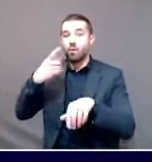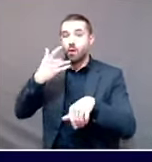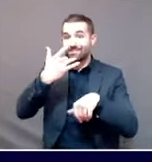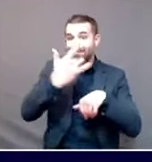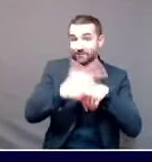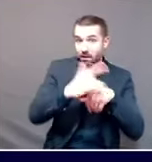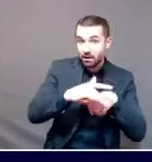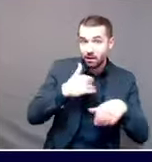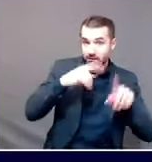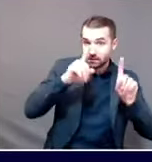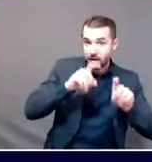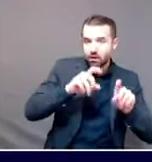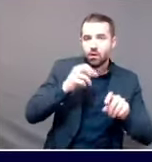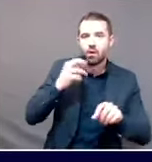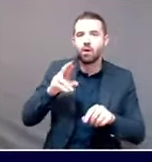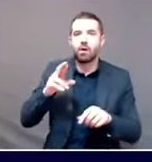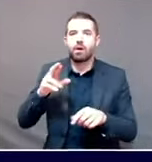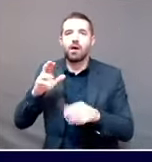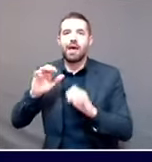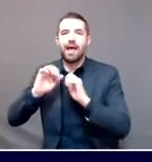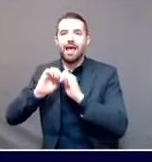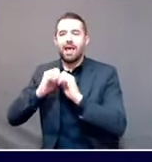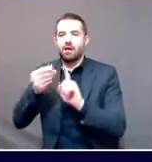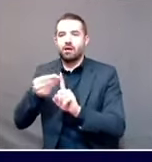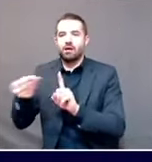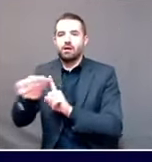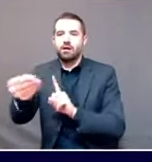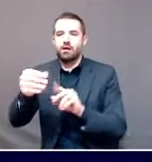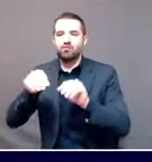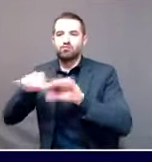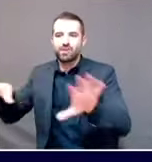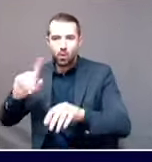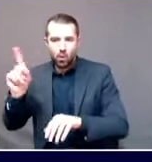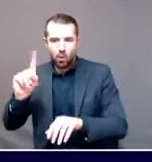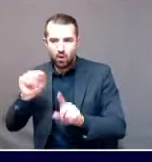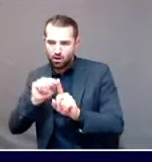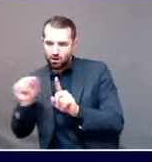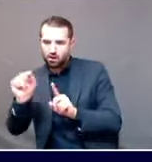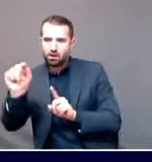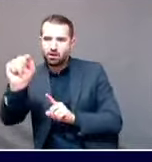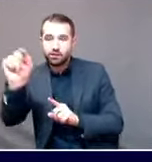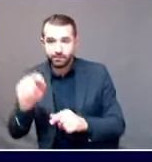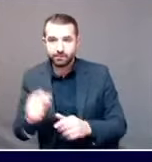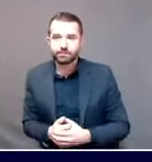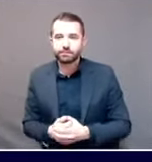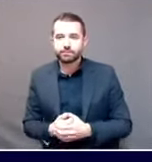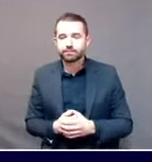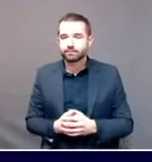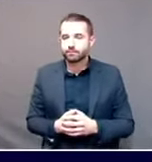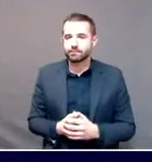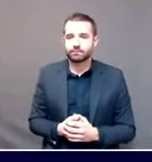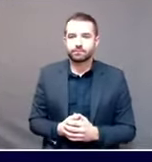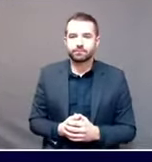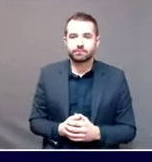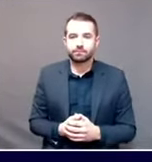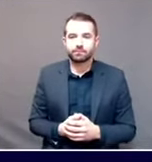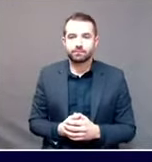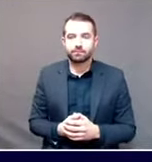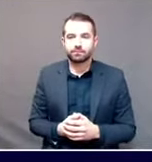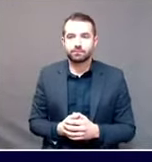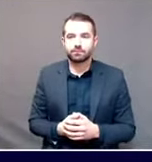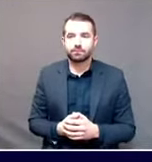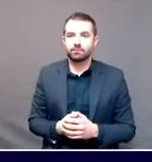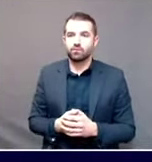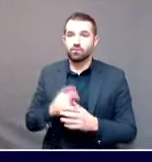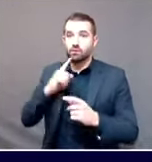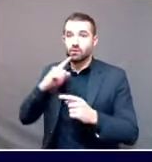increasing transmission at the community level. I don't know that we have ever sort of looked to one metric and applied